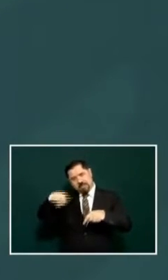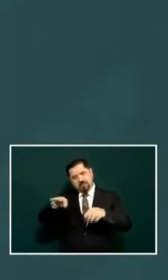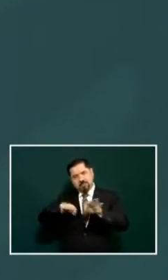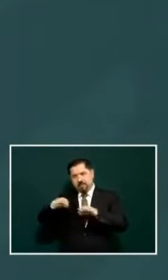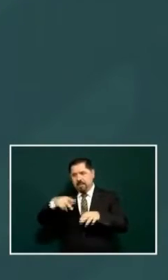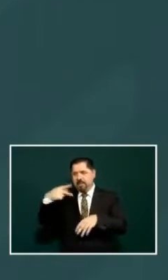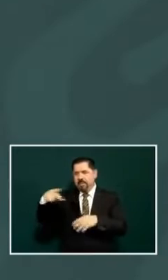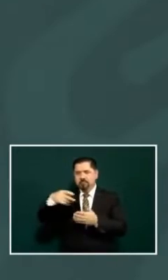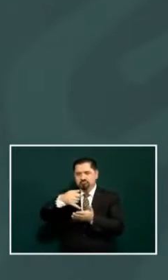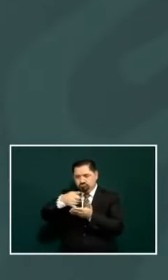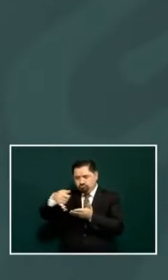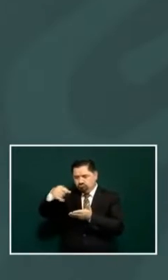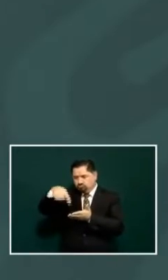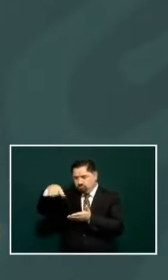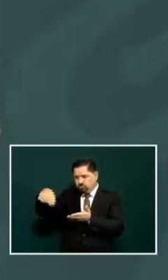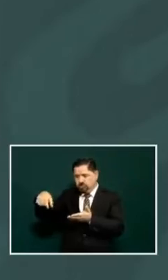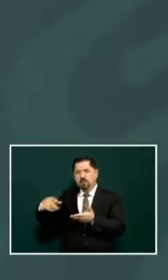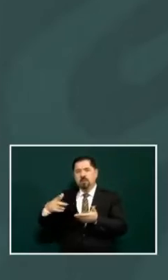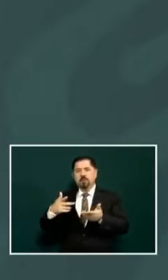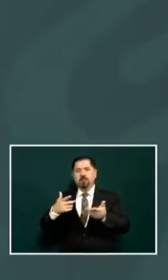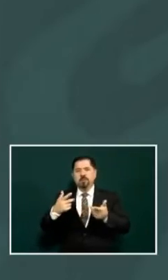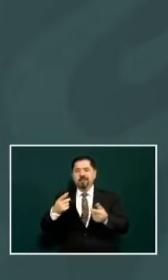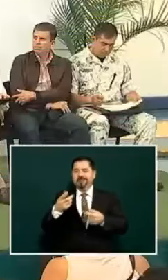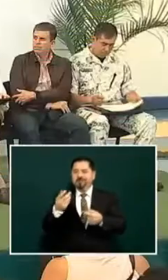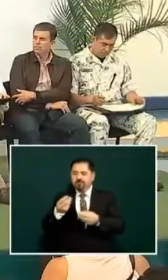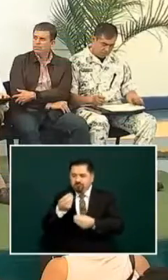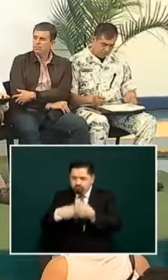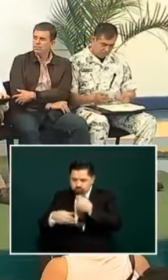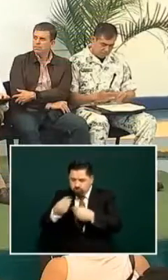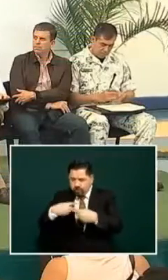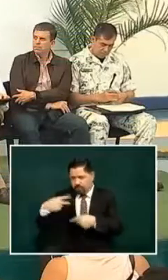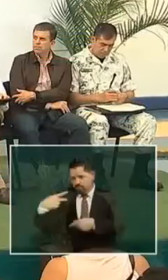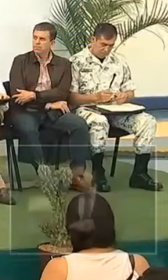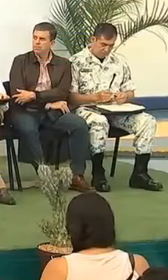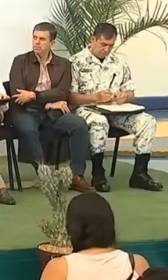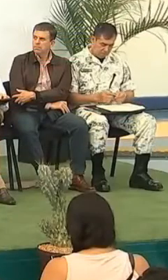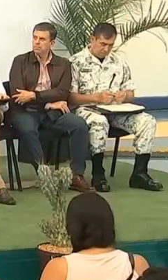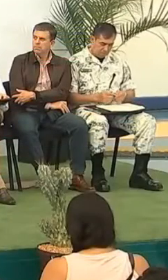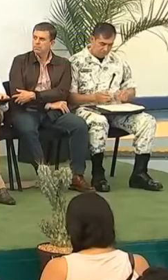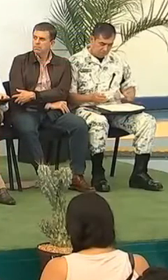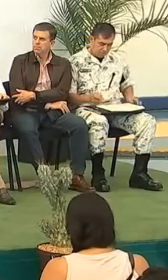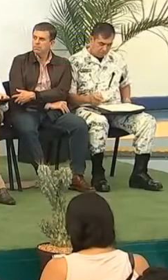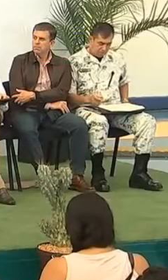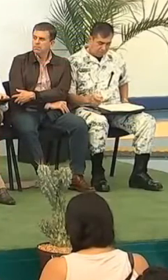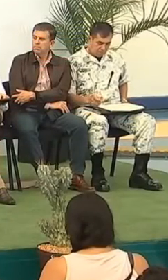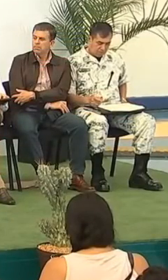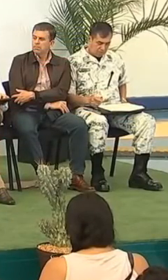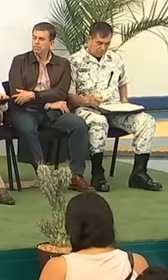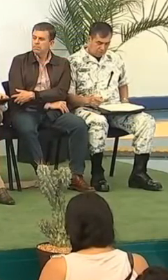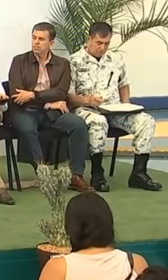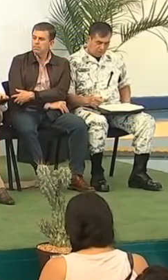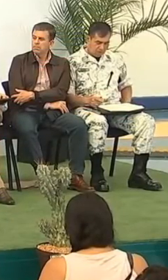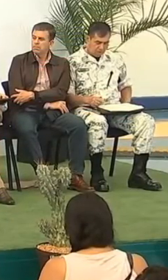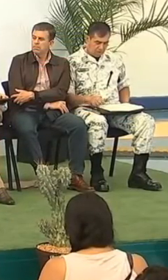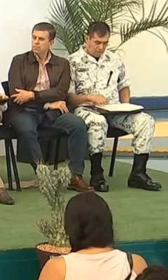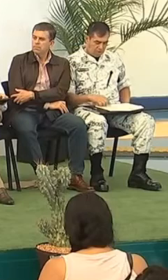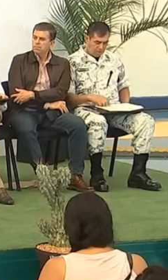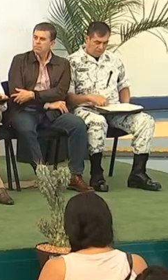plant and they produce their own what they consume themselves